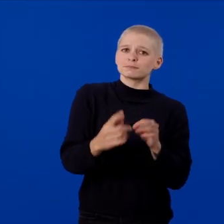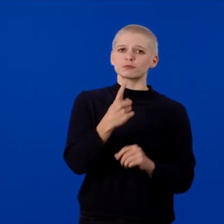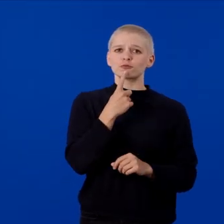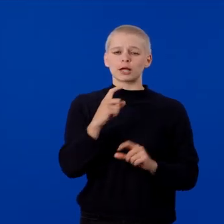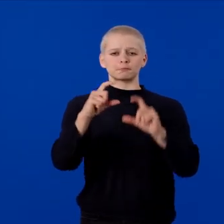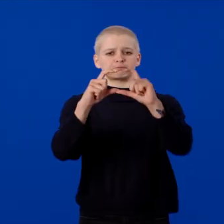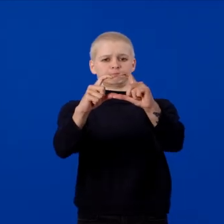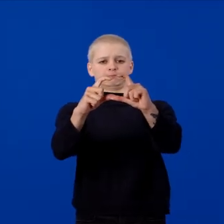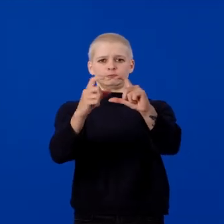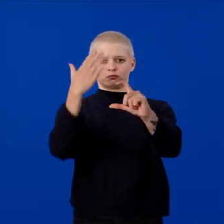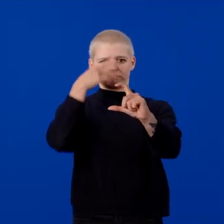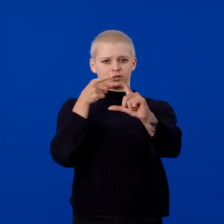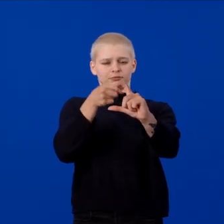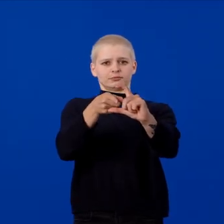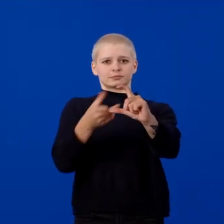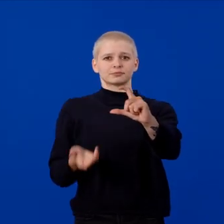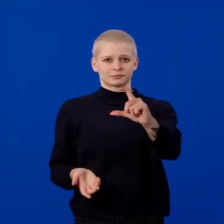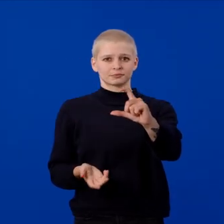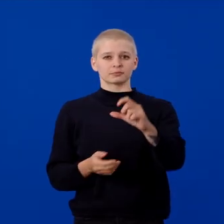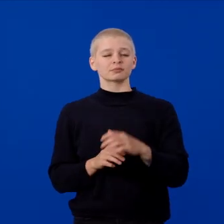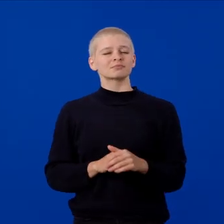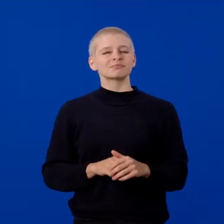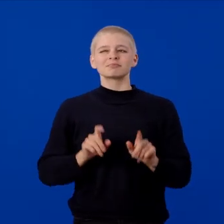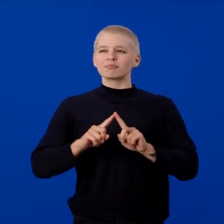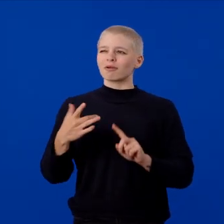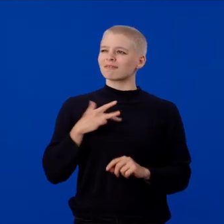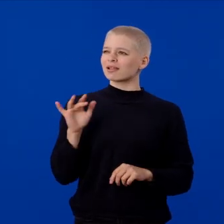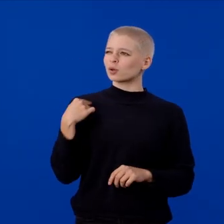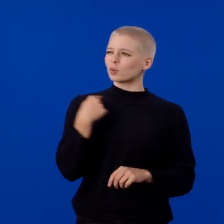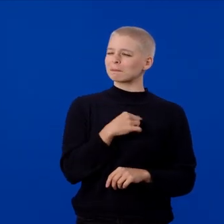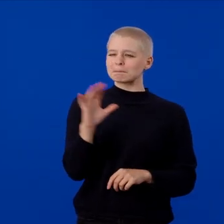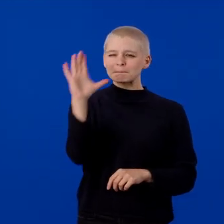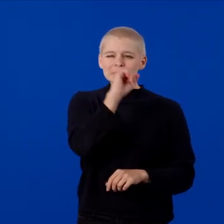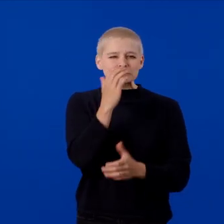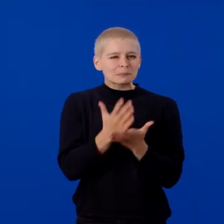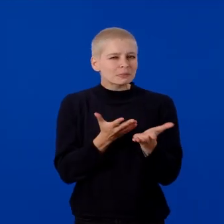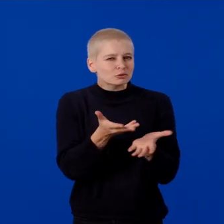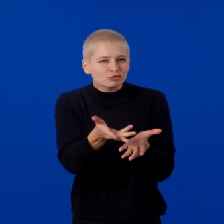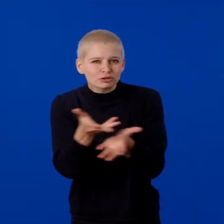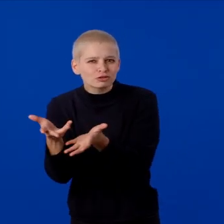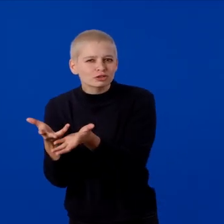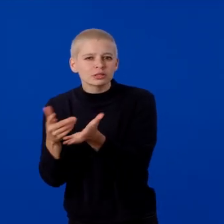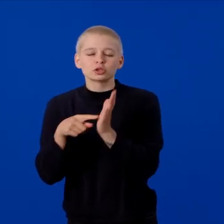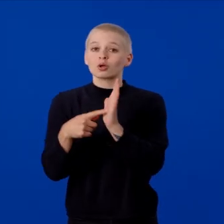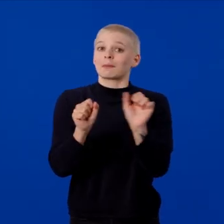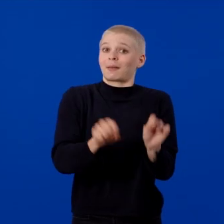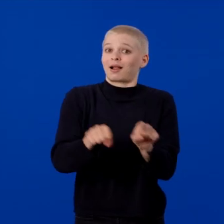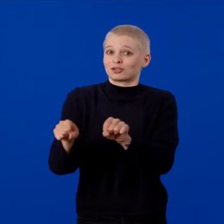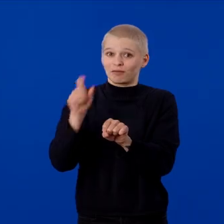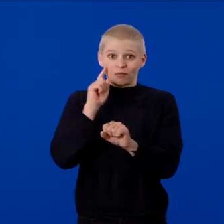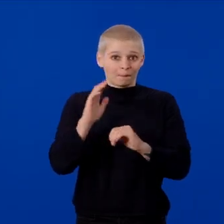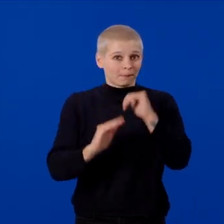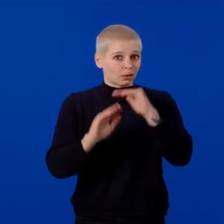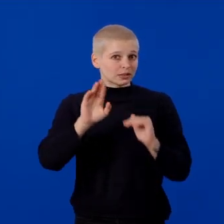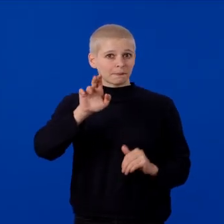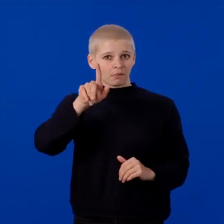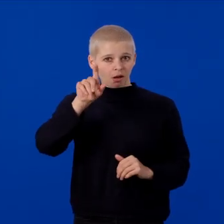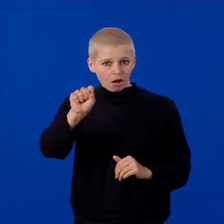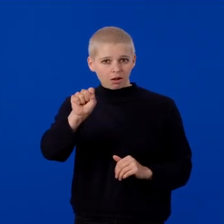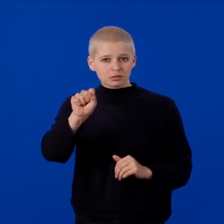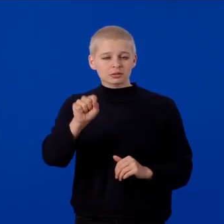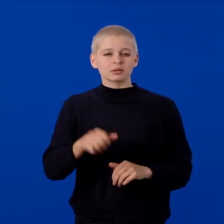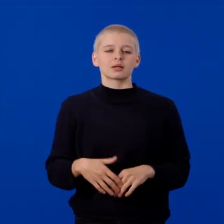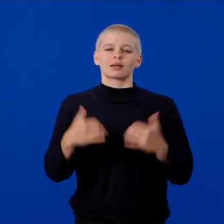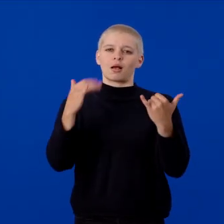in front of the user. But I feel like we're missing some interactions. To show you the potential of building blocks, let me